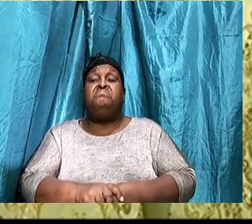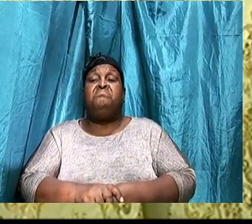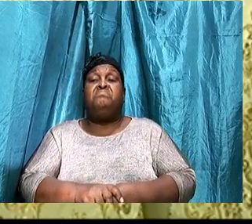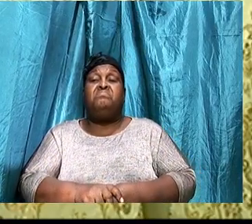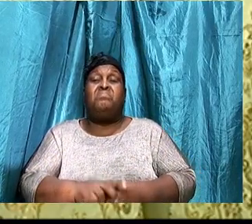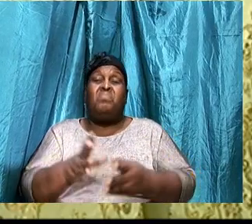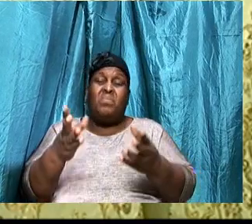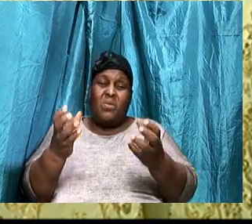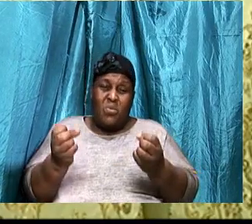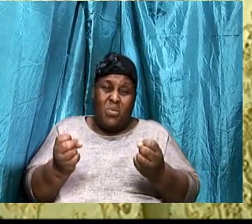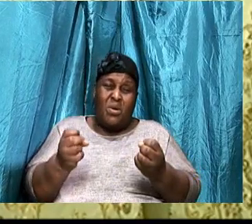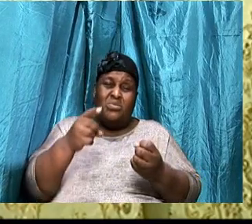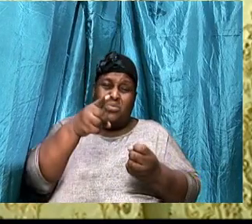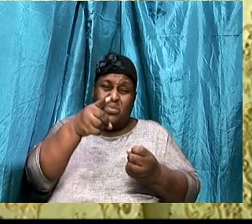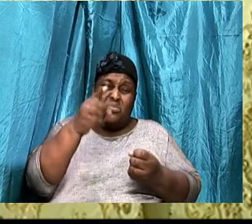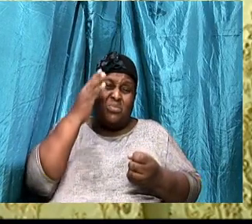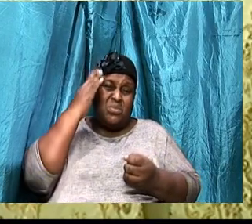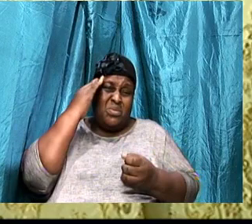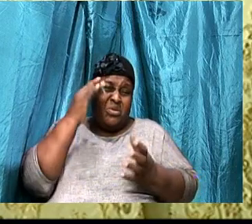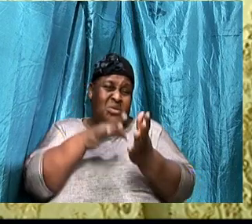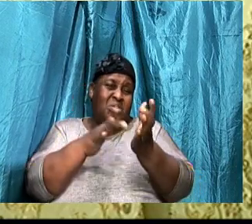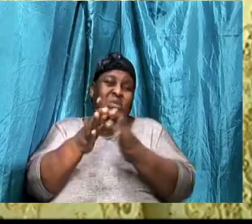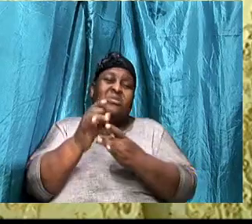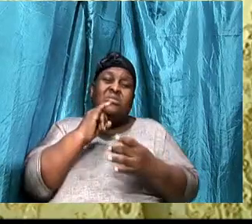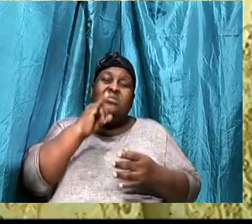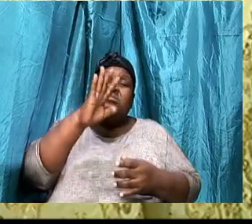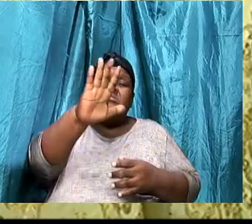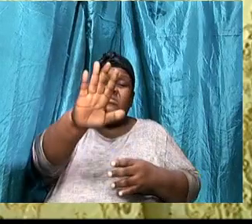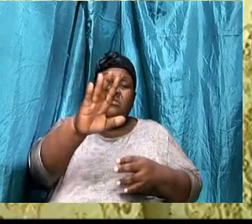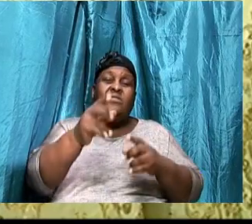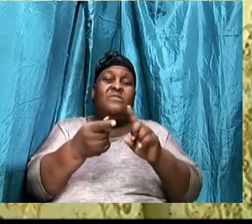I want you to know that Jesus is your friend.